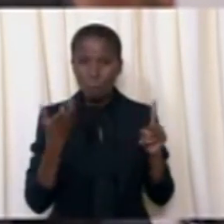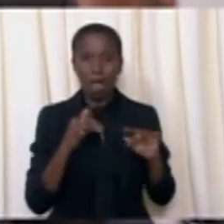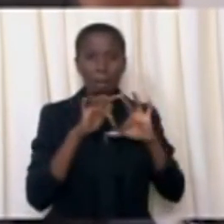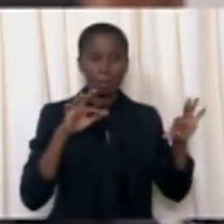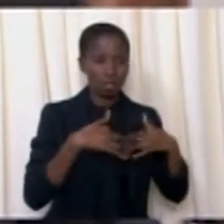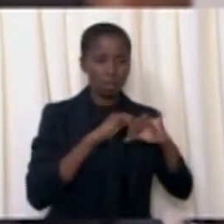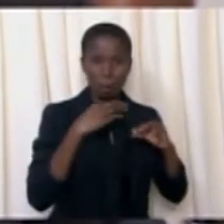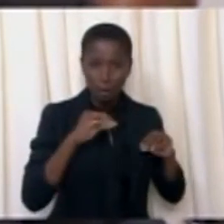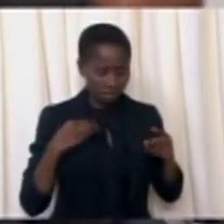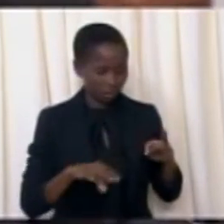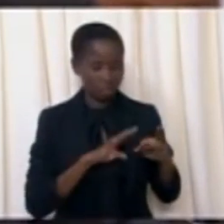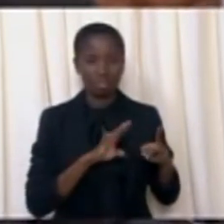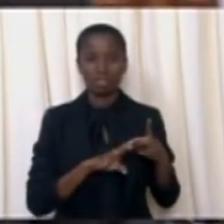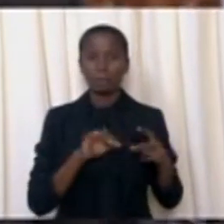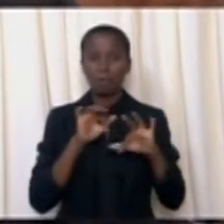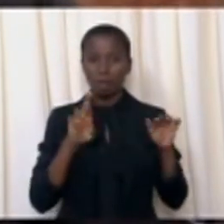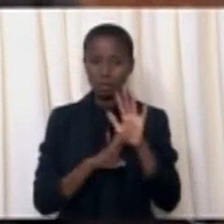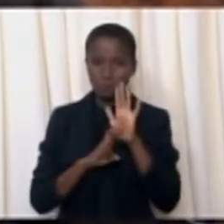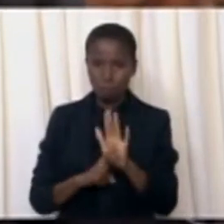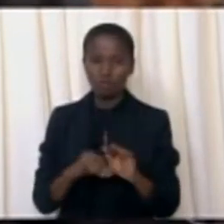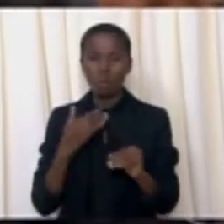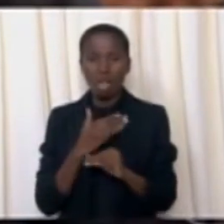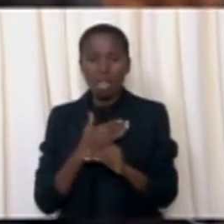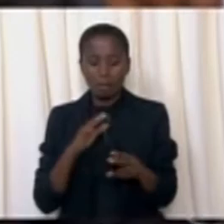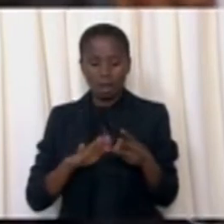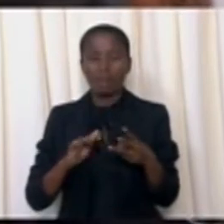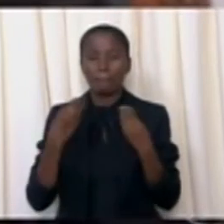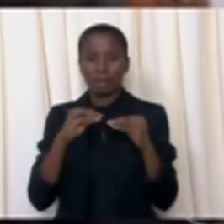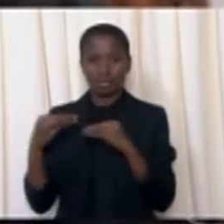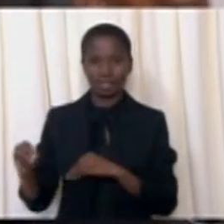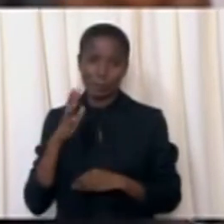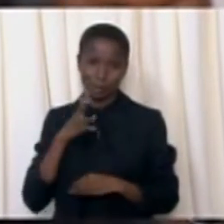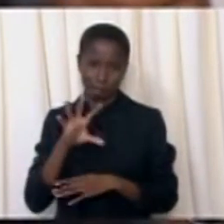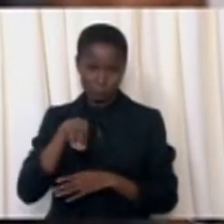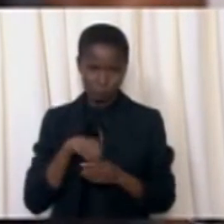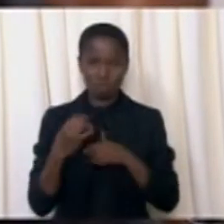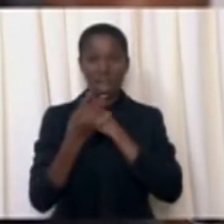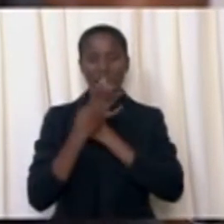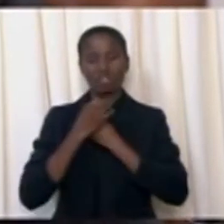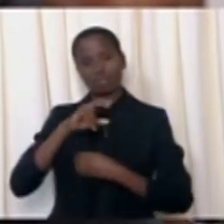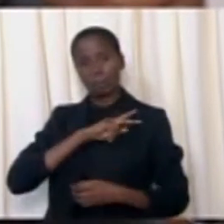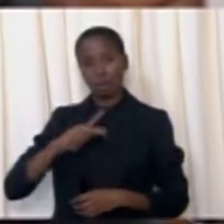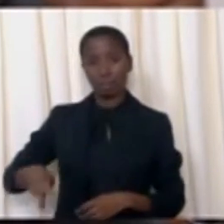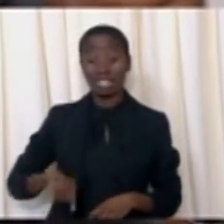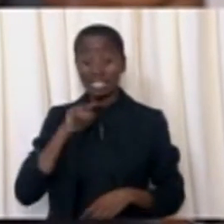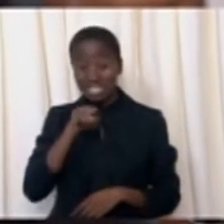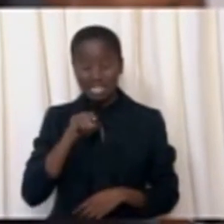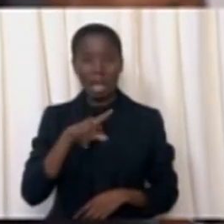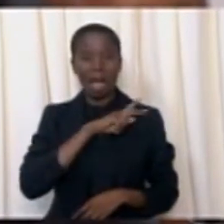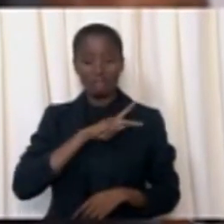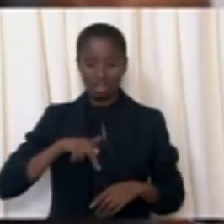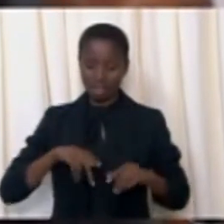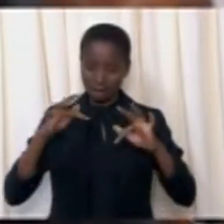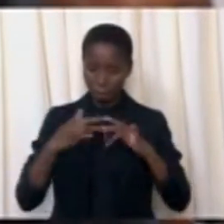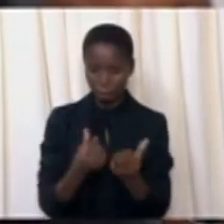representatives of labour and business. The list of the Economic Advisory Panel includes